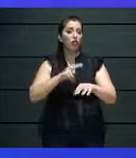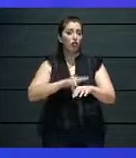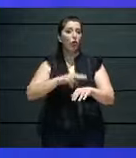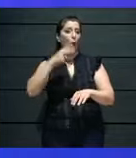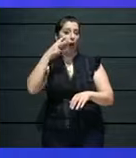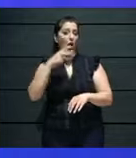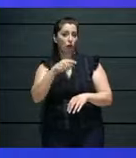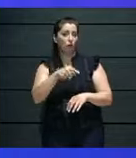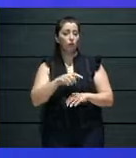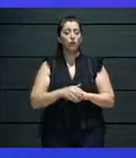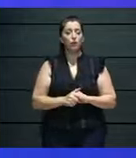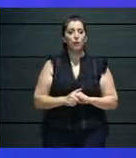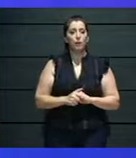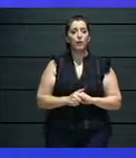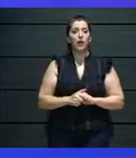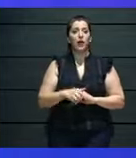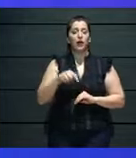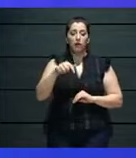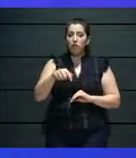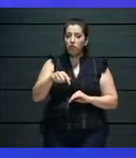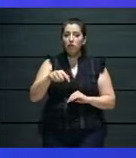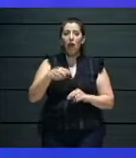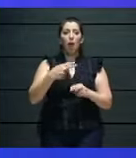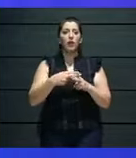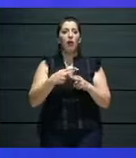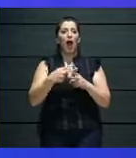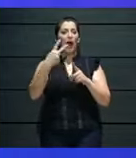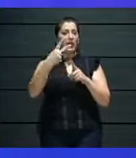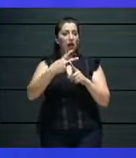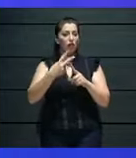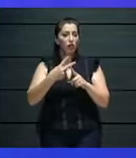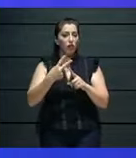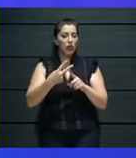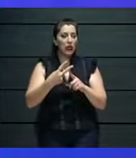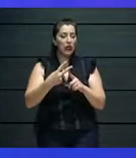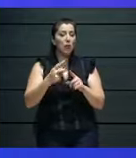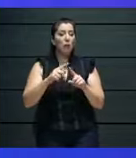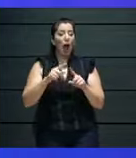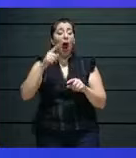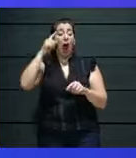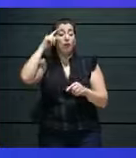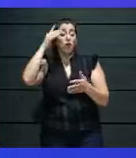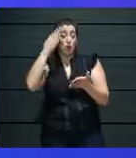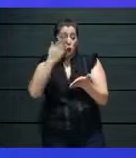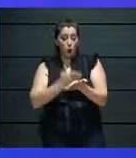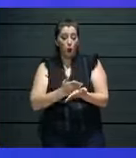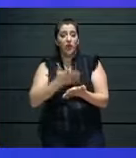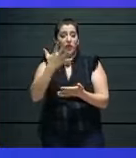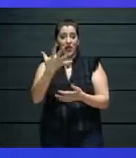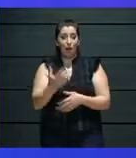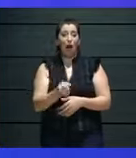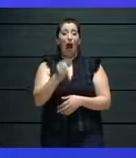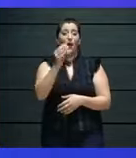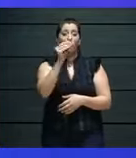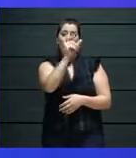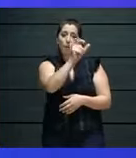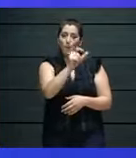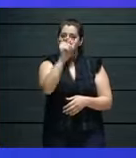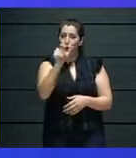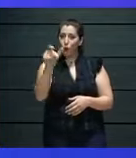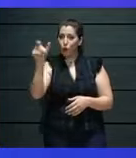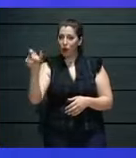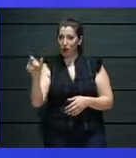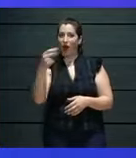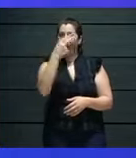I'm sure that artists individually were thinking very seriously and